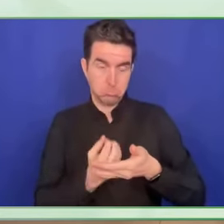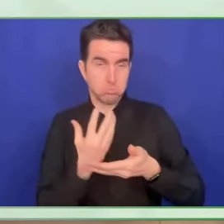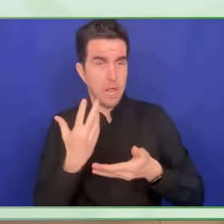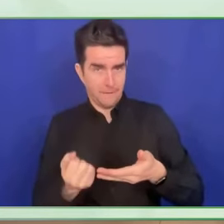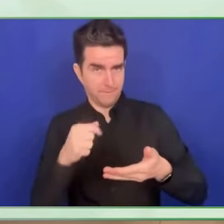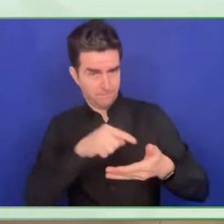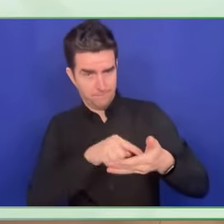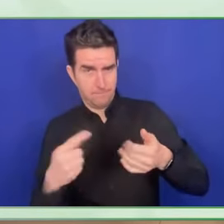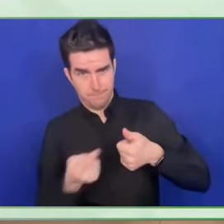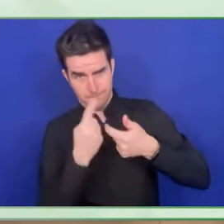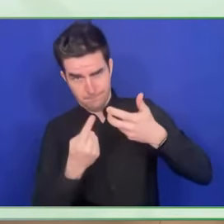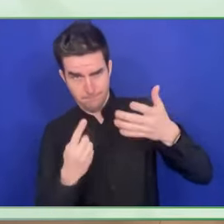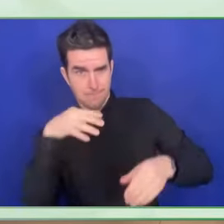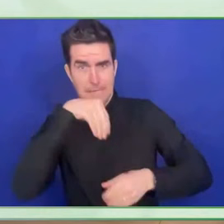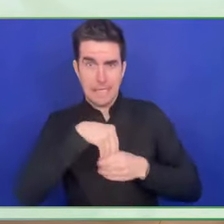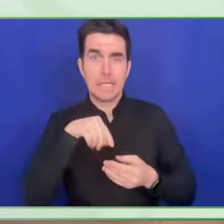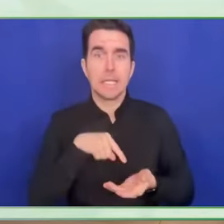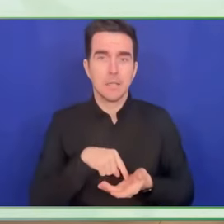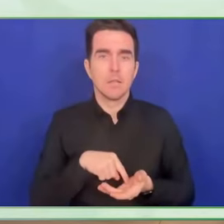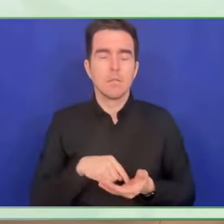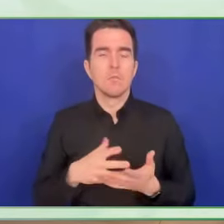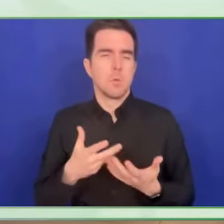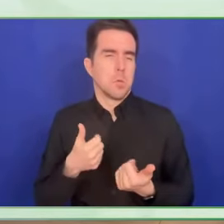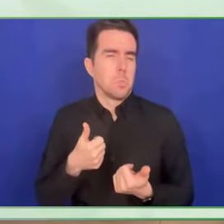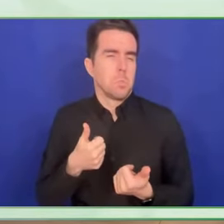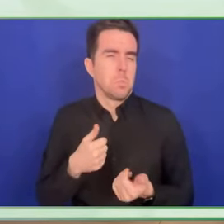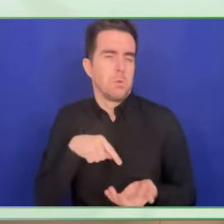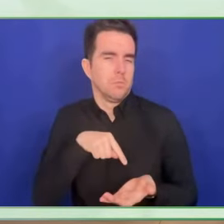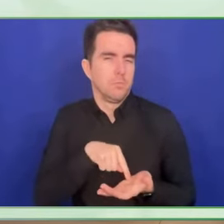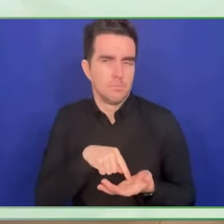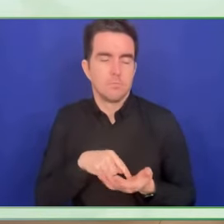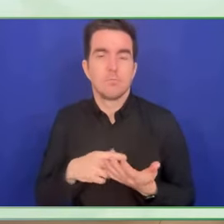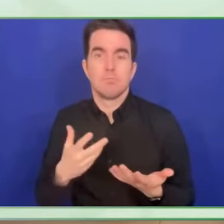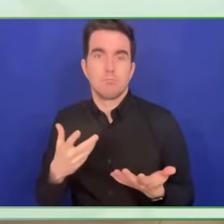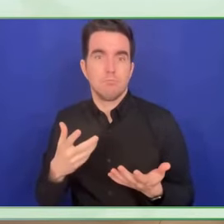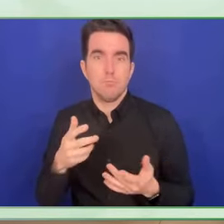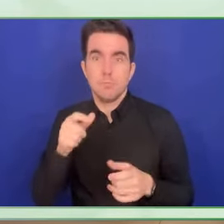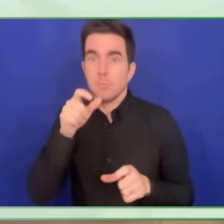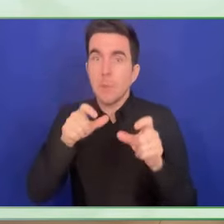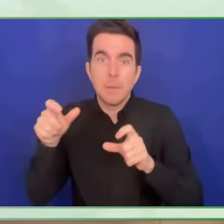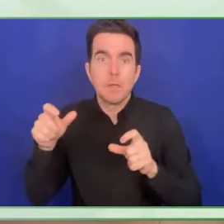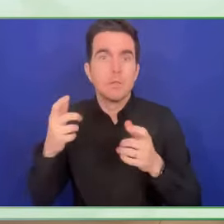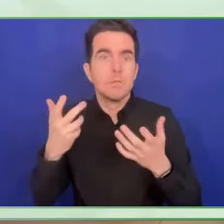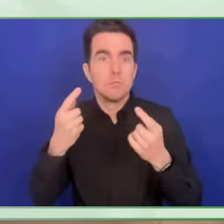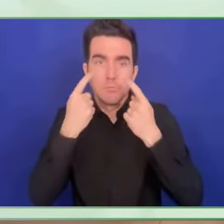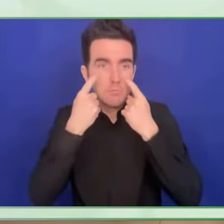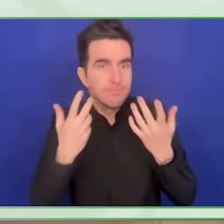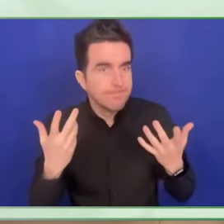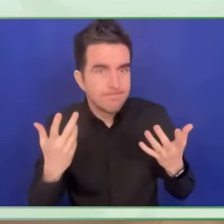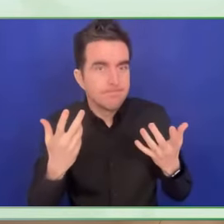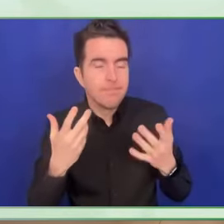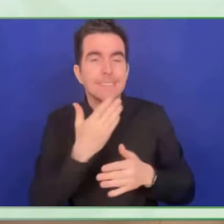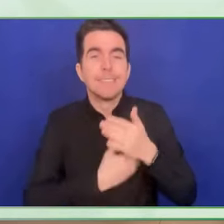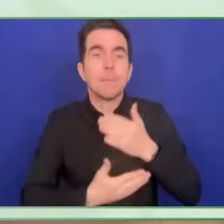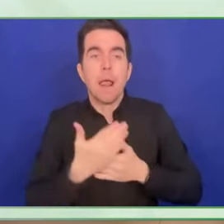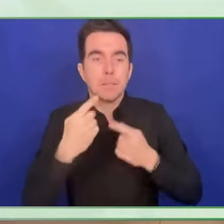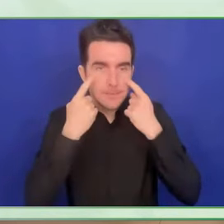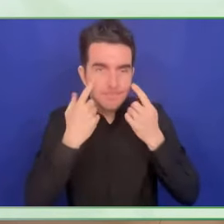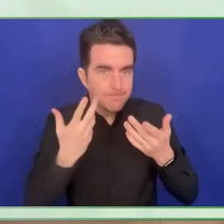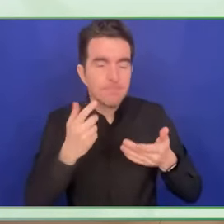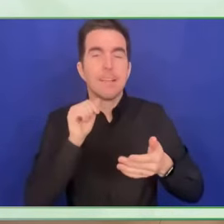There are more, many more options like high contrast, contrast them by different colors,